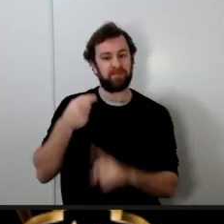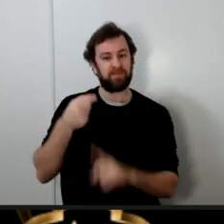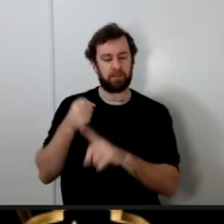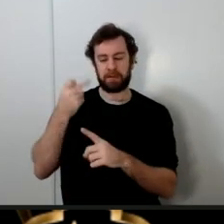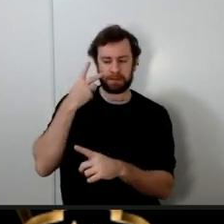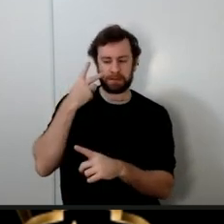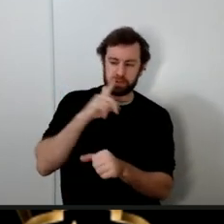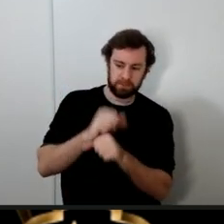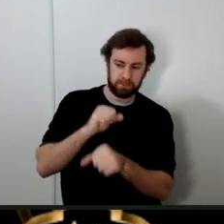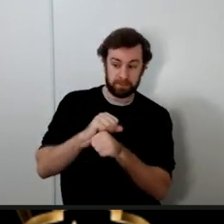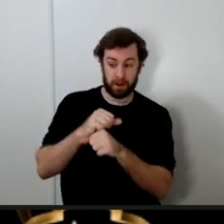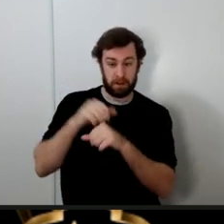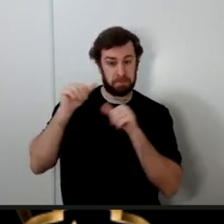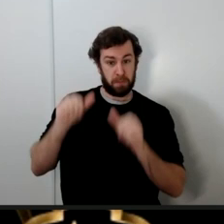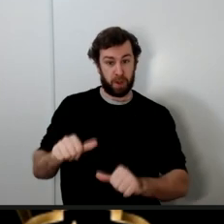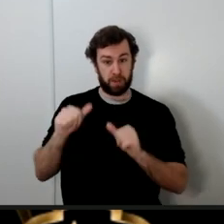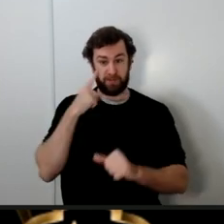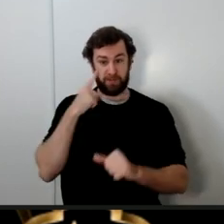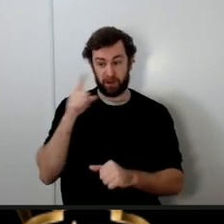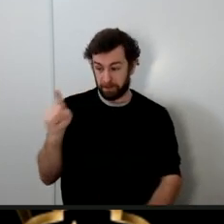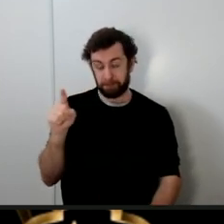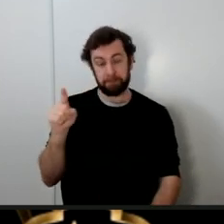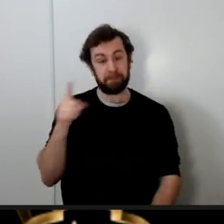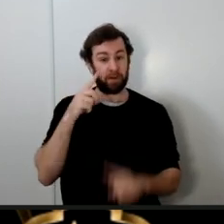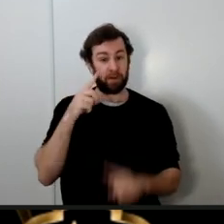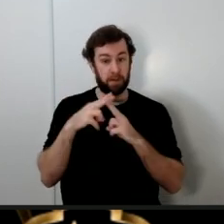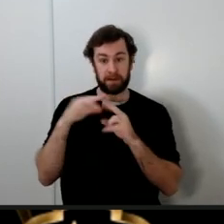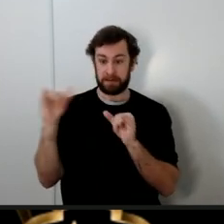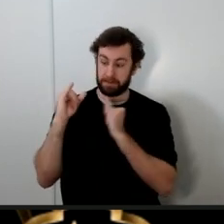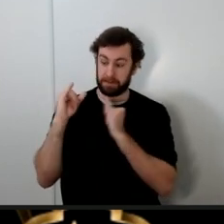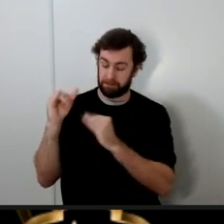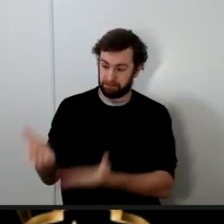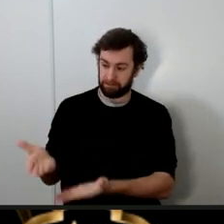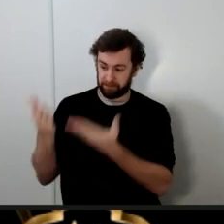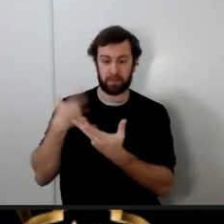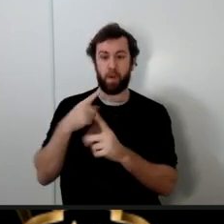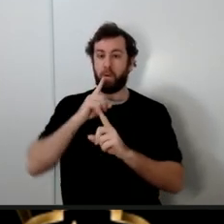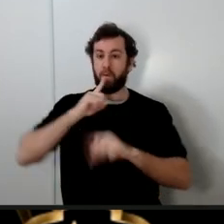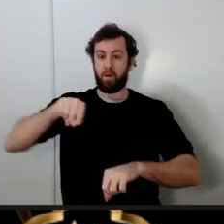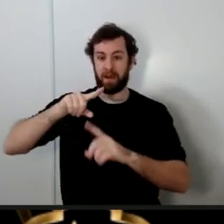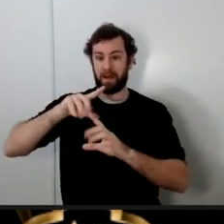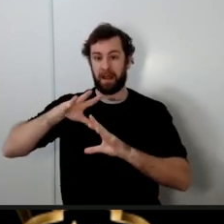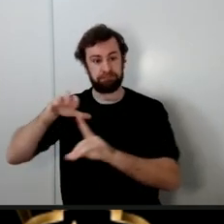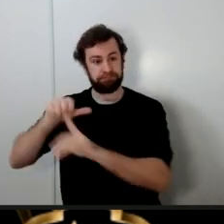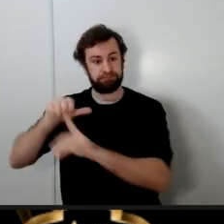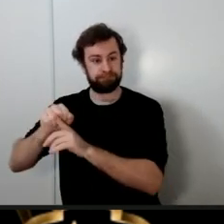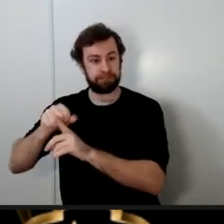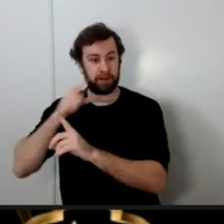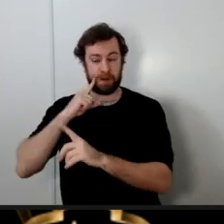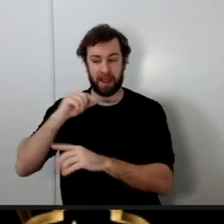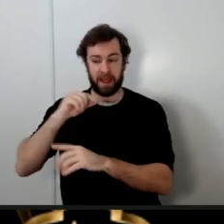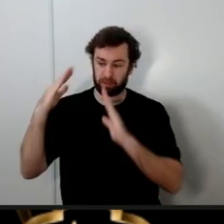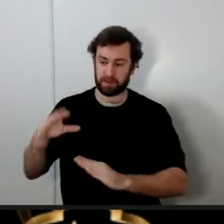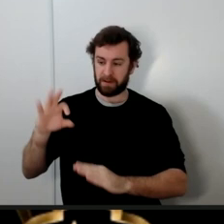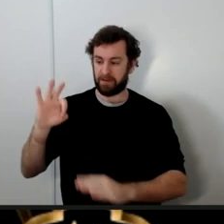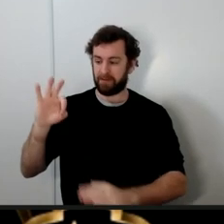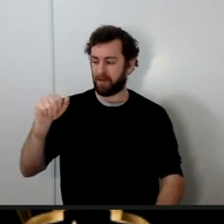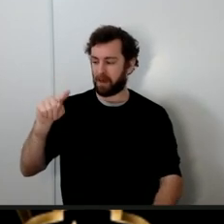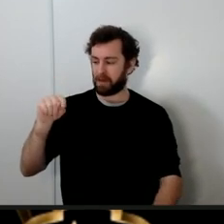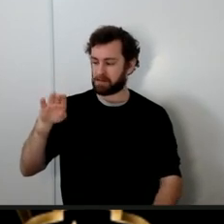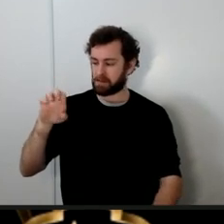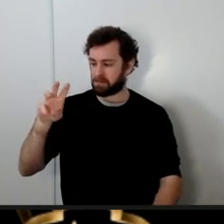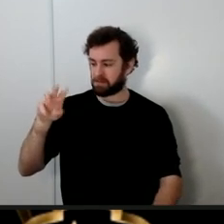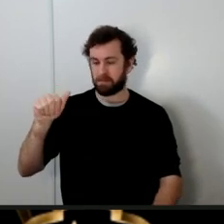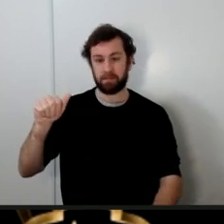even possible for him for a companion like him to order an attack on the house of Fatima if you look at Sunni